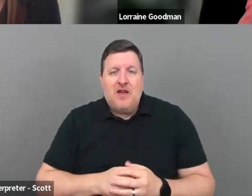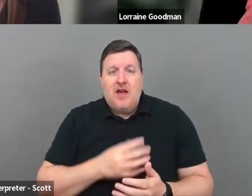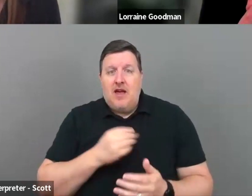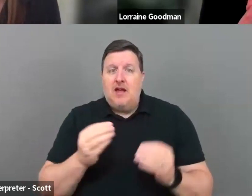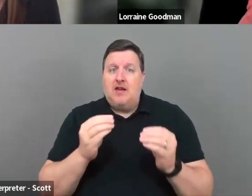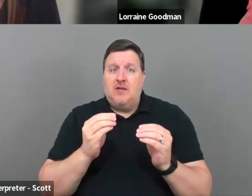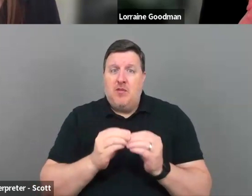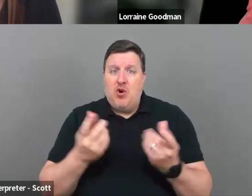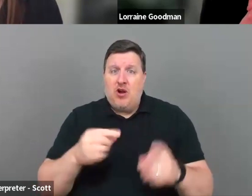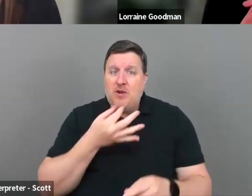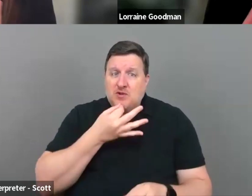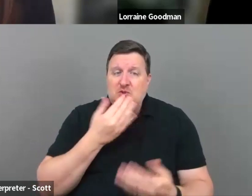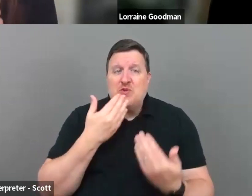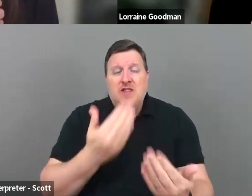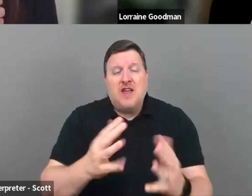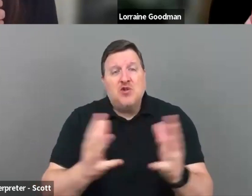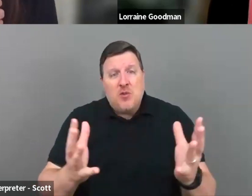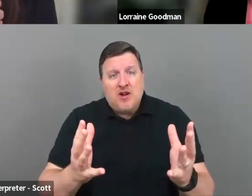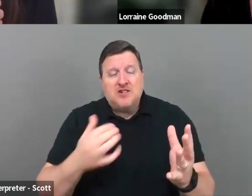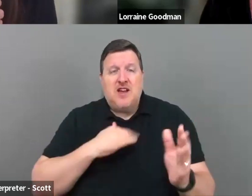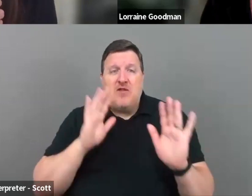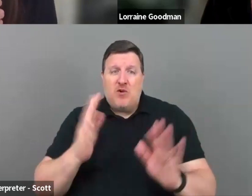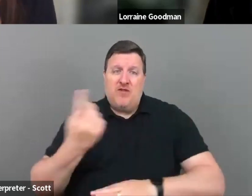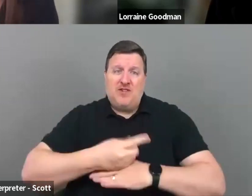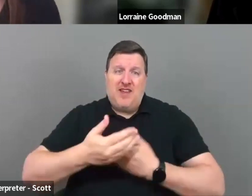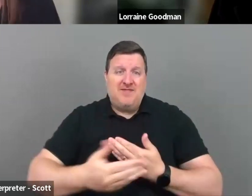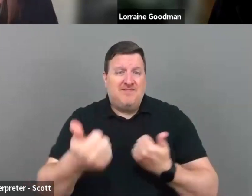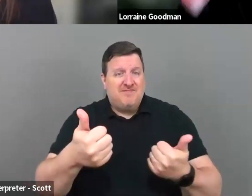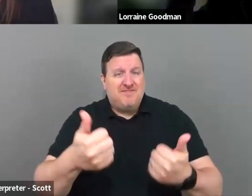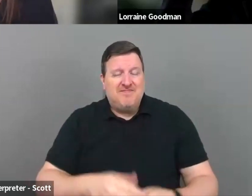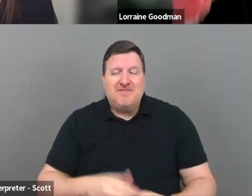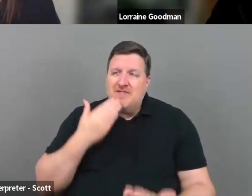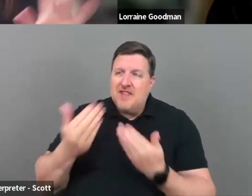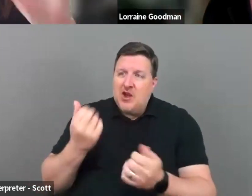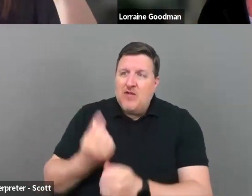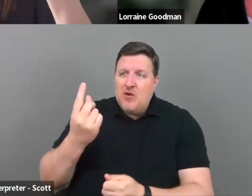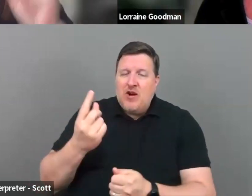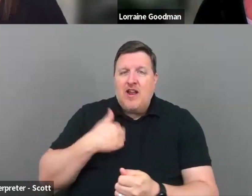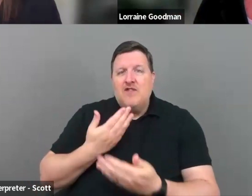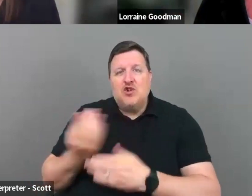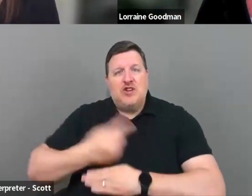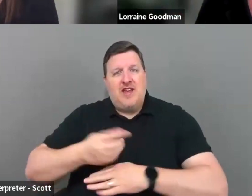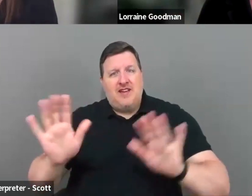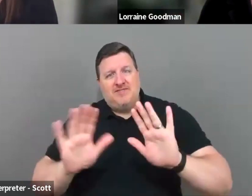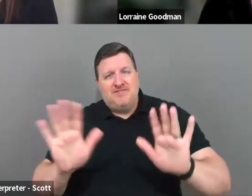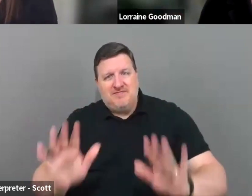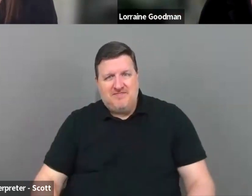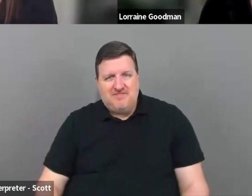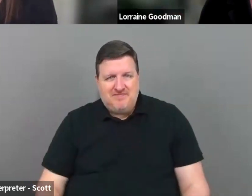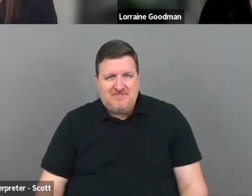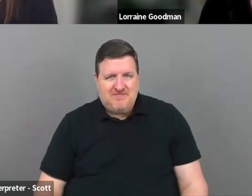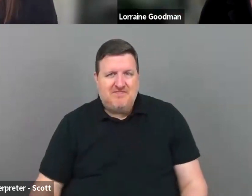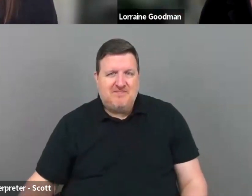more soon. Lorraine, thank you so much. Have a wonderful rest. Thank you, everybody. Have a good day. Bye.